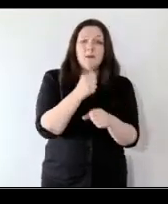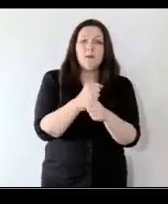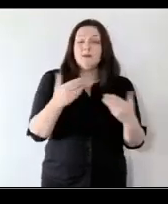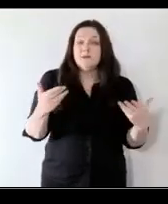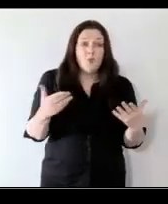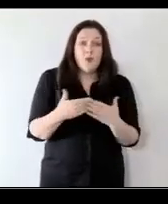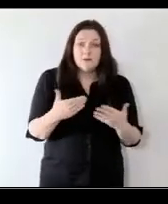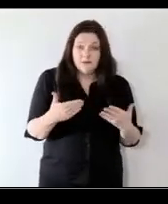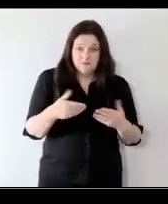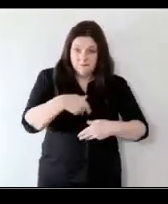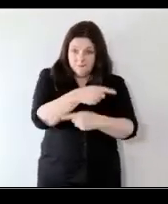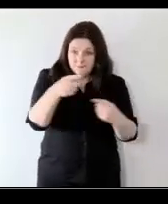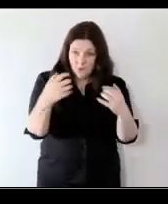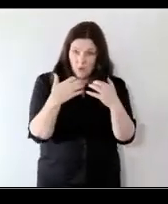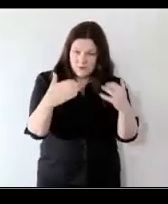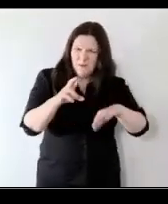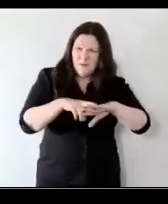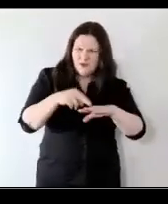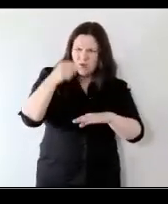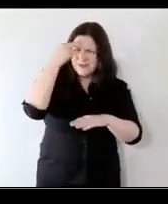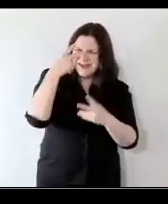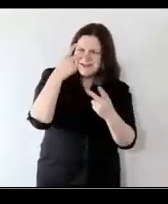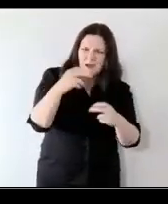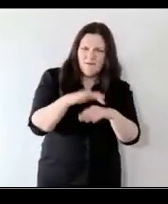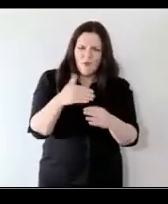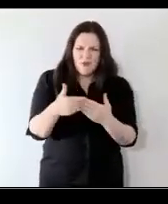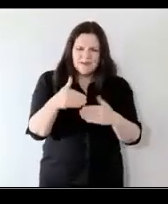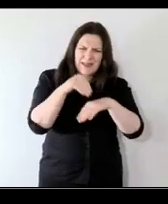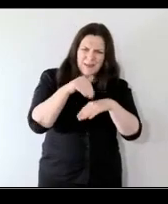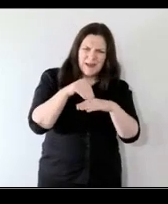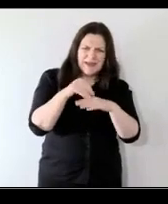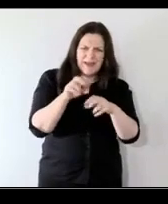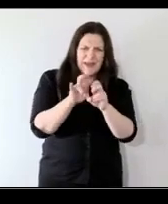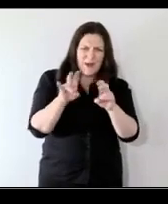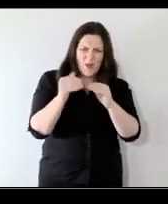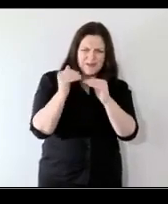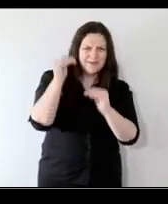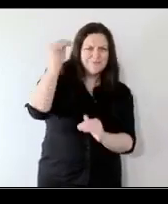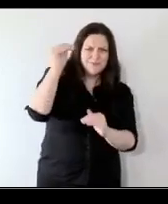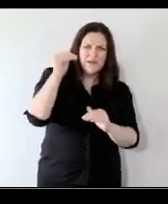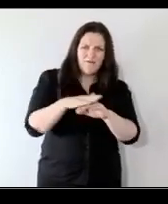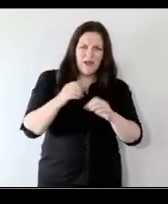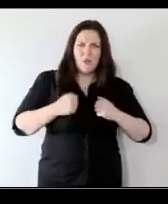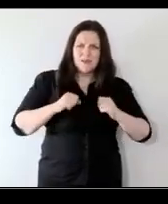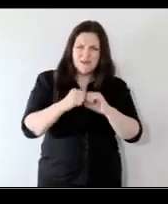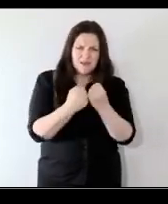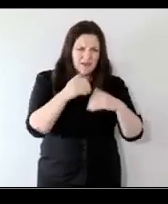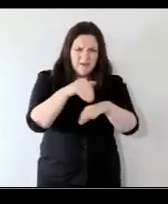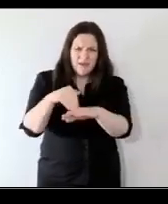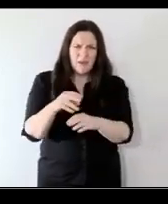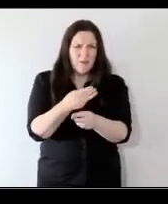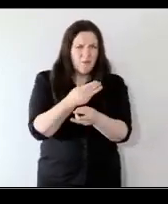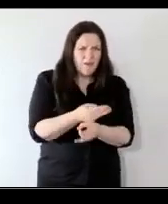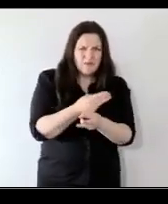you, our audience, with a better understanding of the impact inequality is having in our society in terms of poverty,